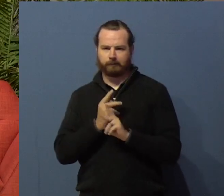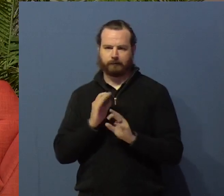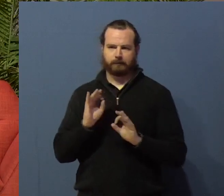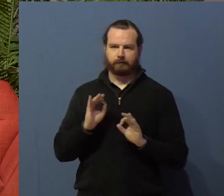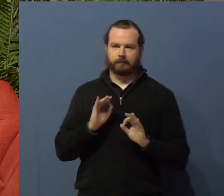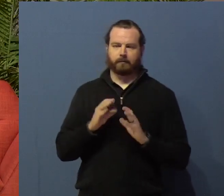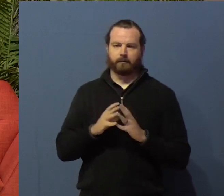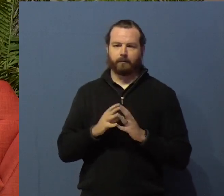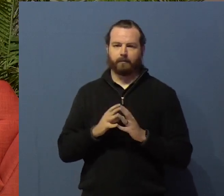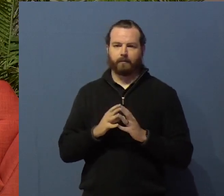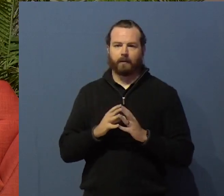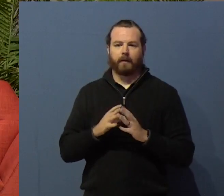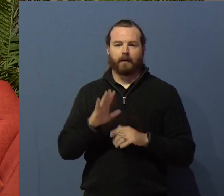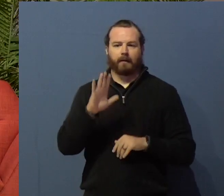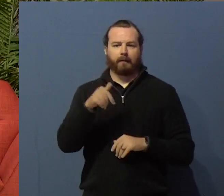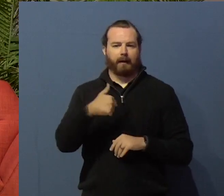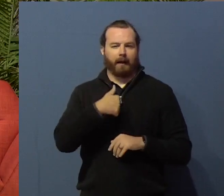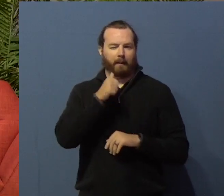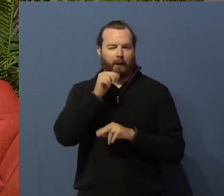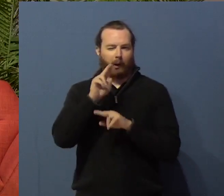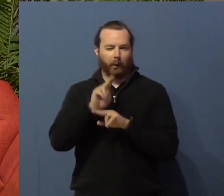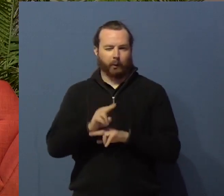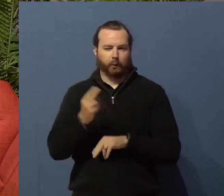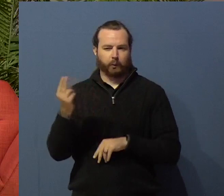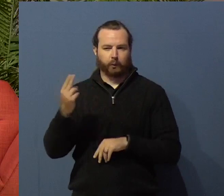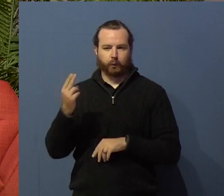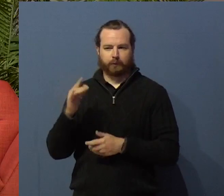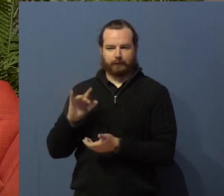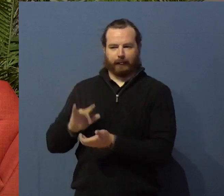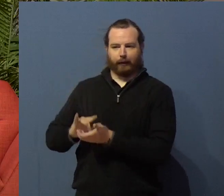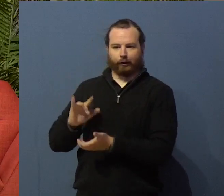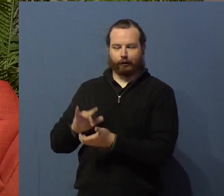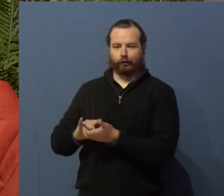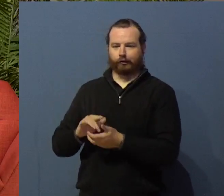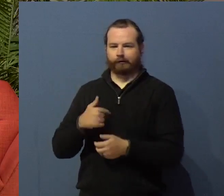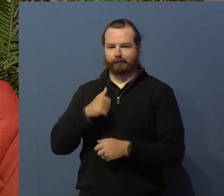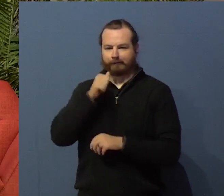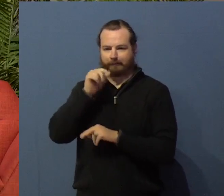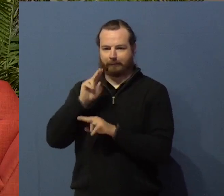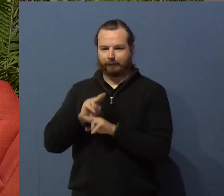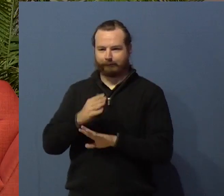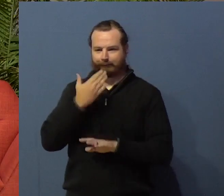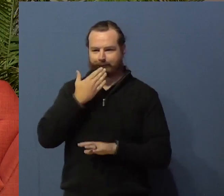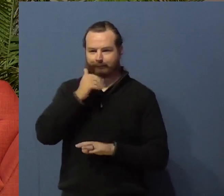Now I'm accustomed to using these clickers. Thirdly,